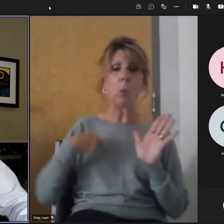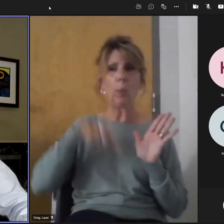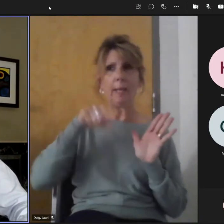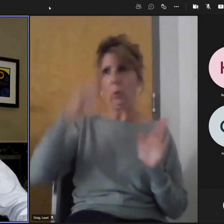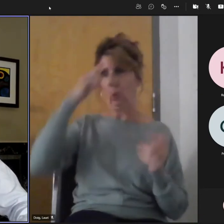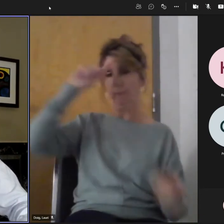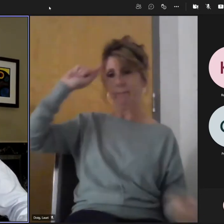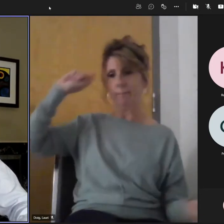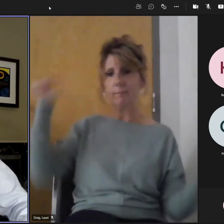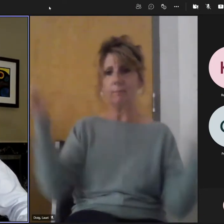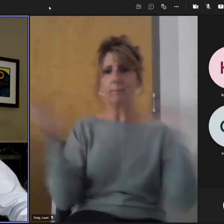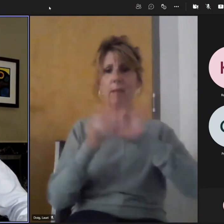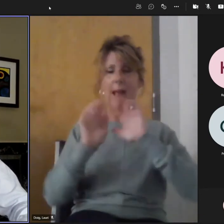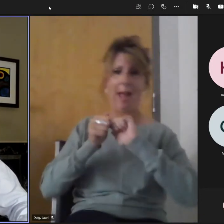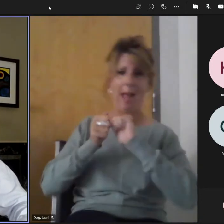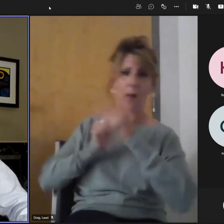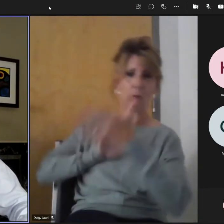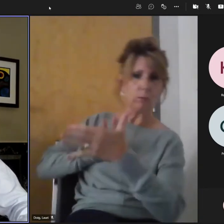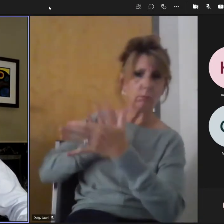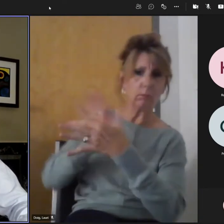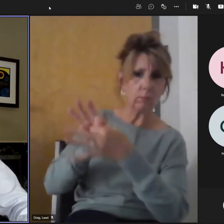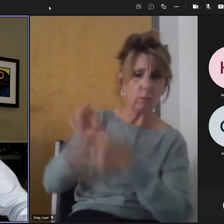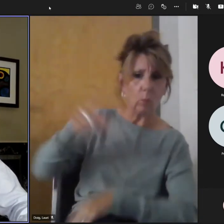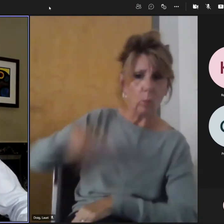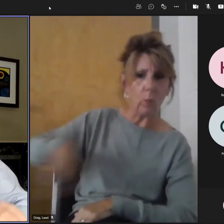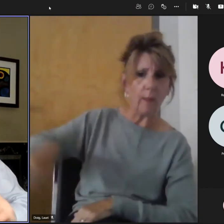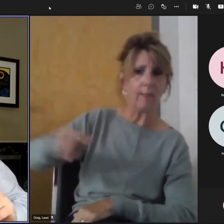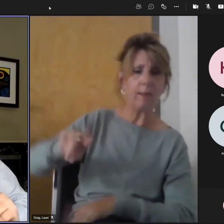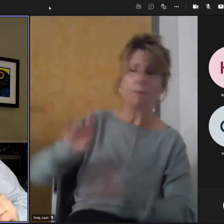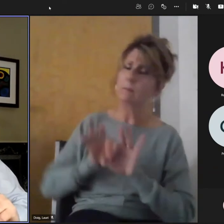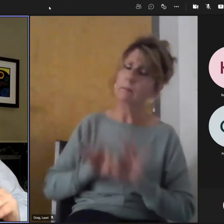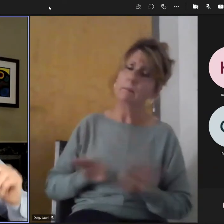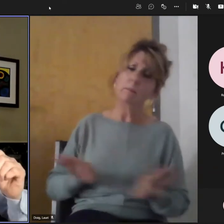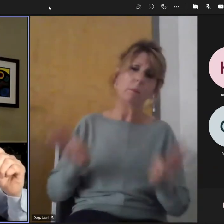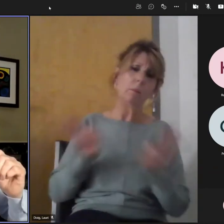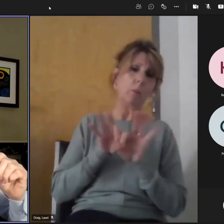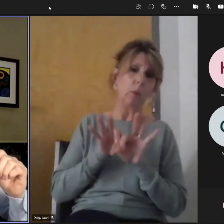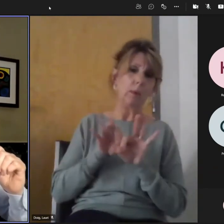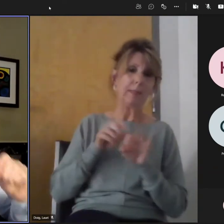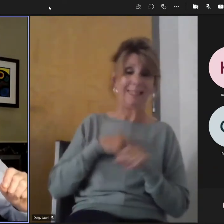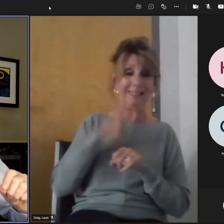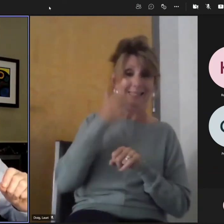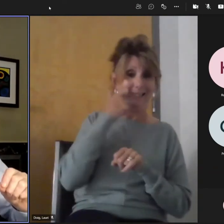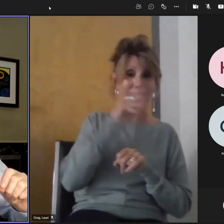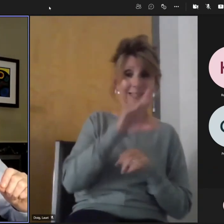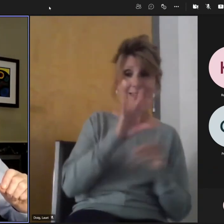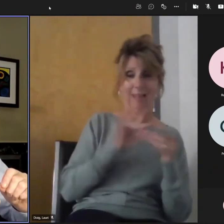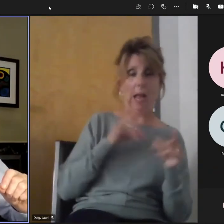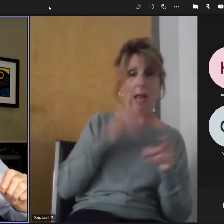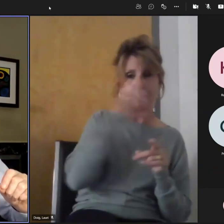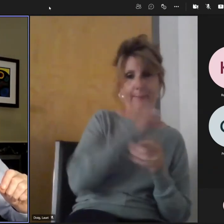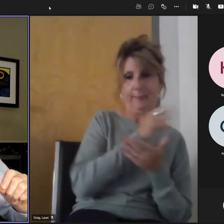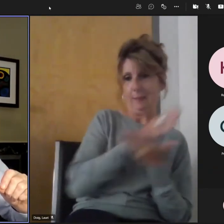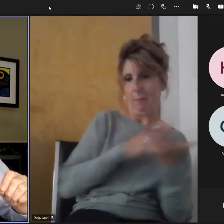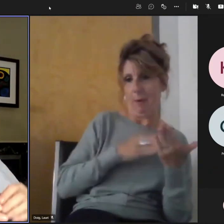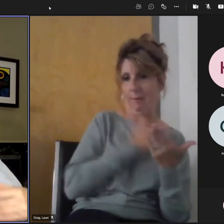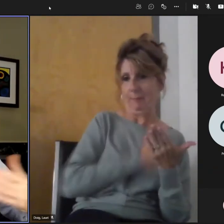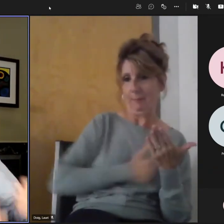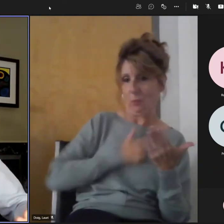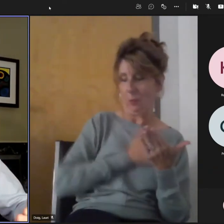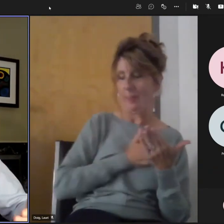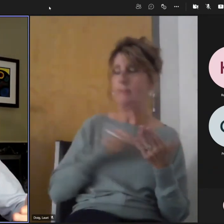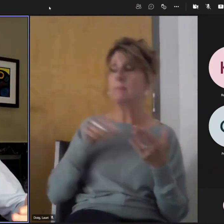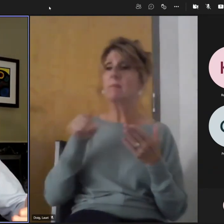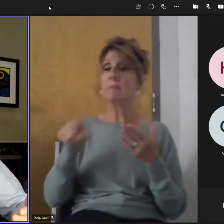of this. So that's the way to do it is you can save one child at a time to a certain point,